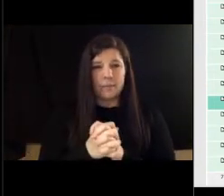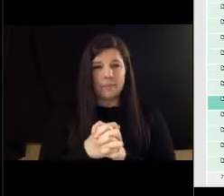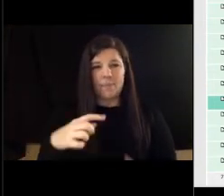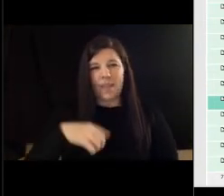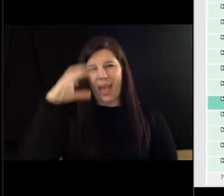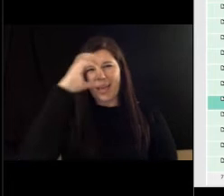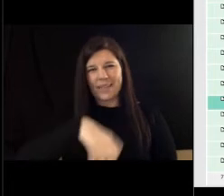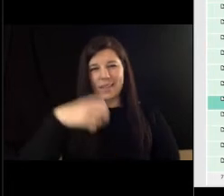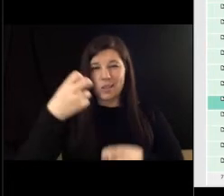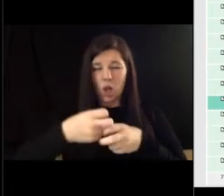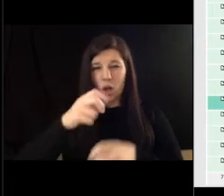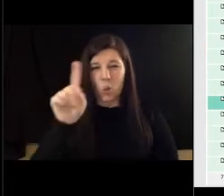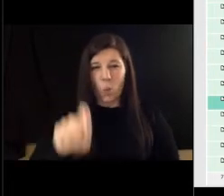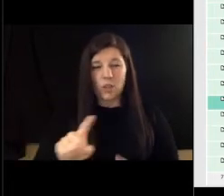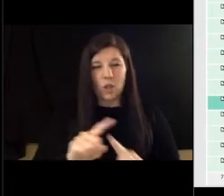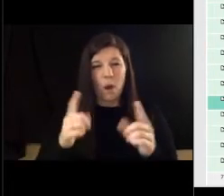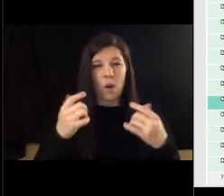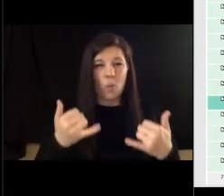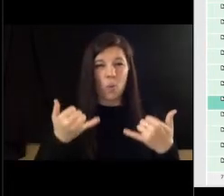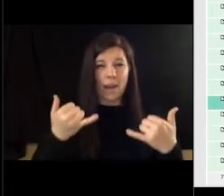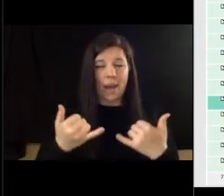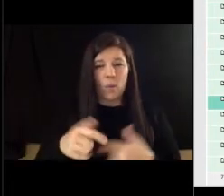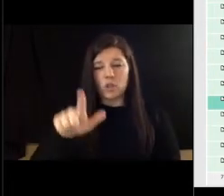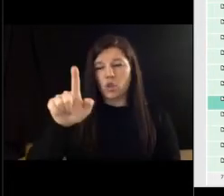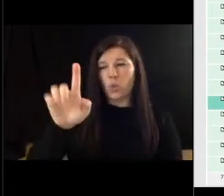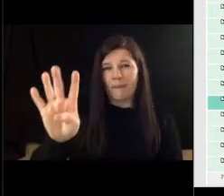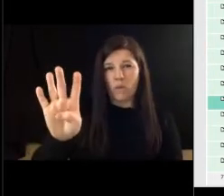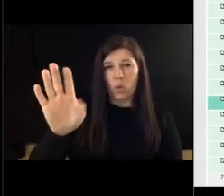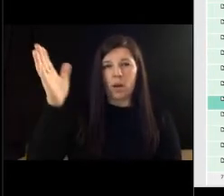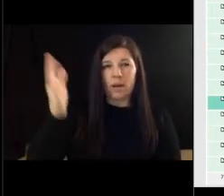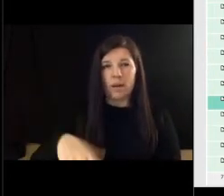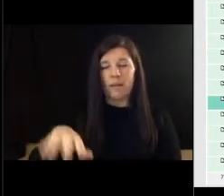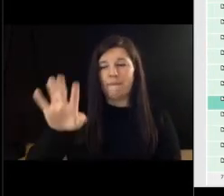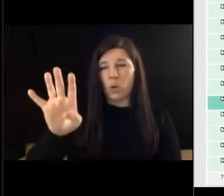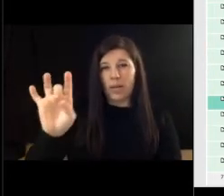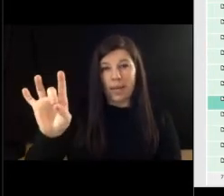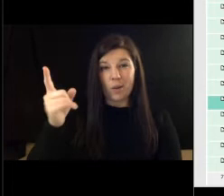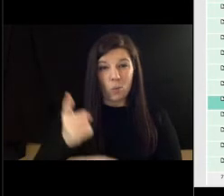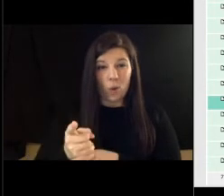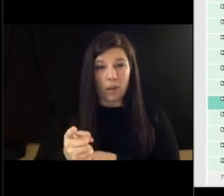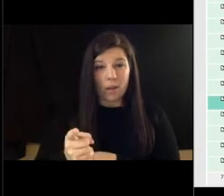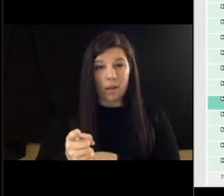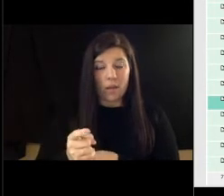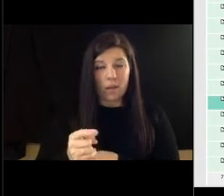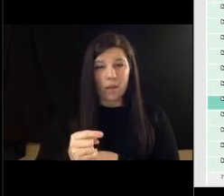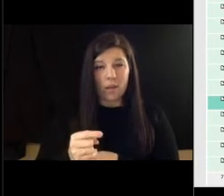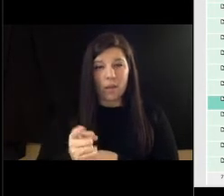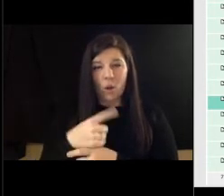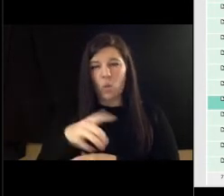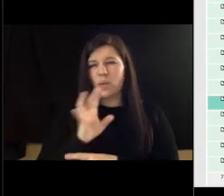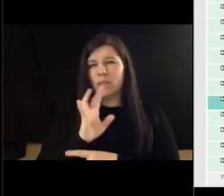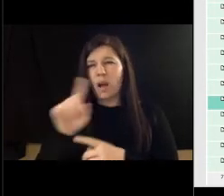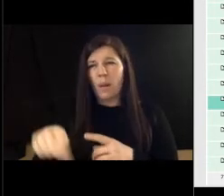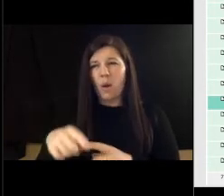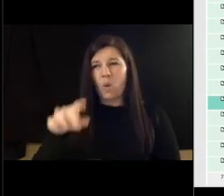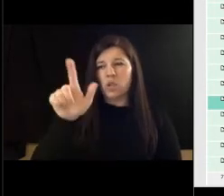question but uh you know right now it's it's it's 24 48 right right and we're talking about going to 24 72